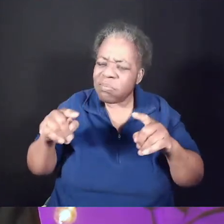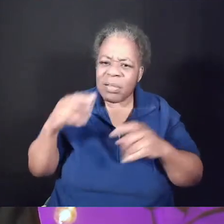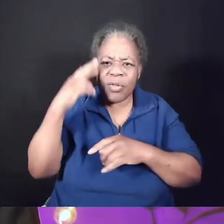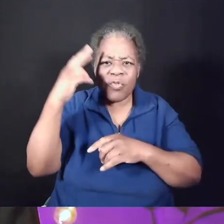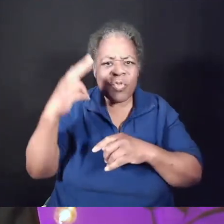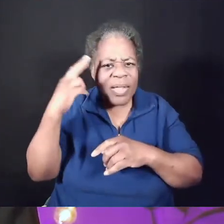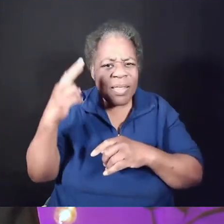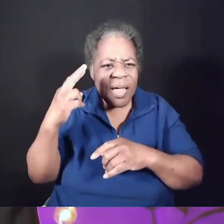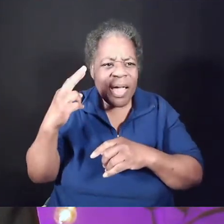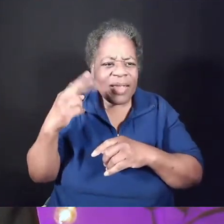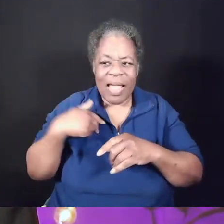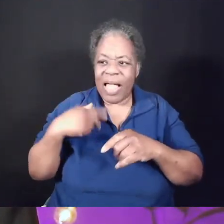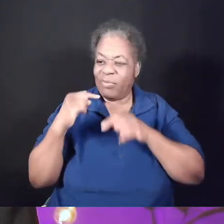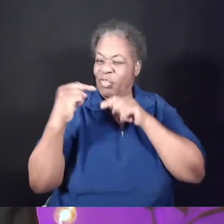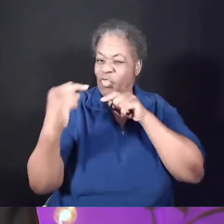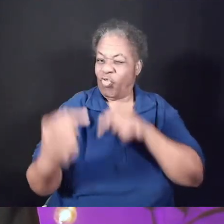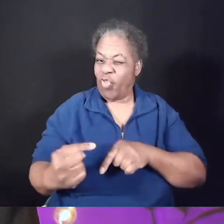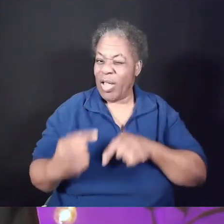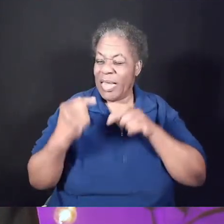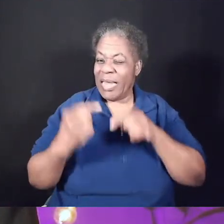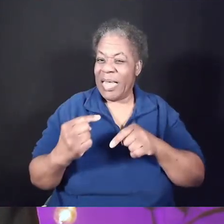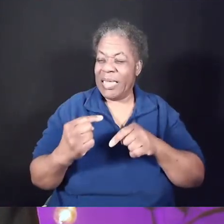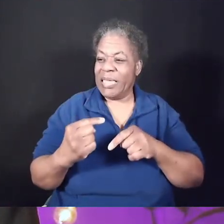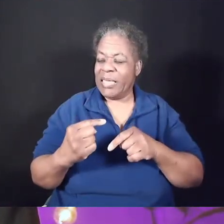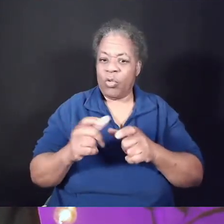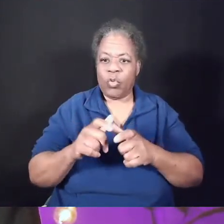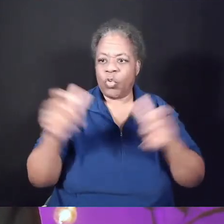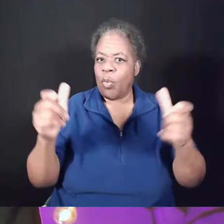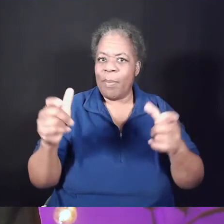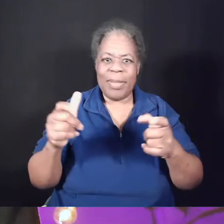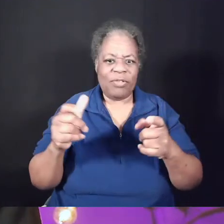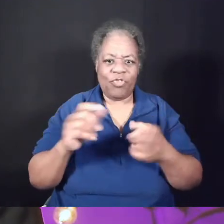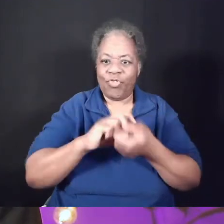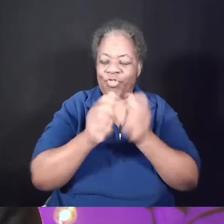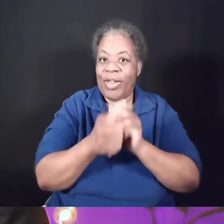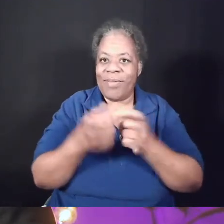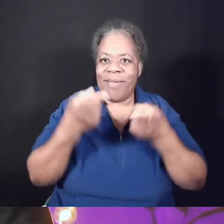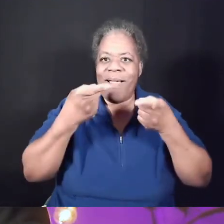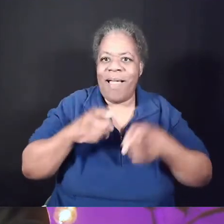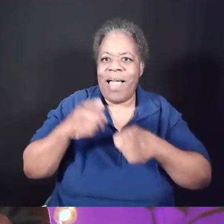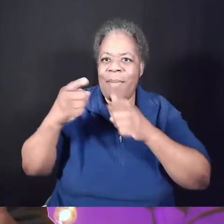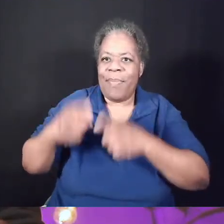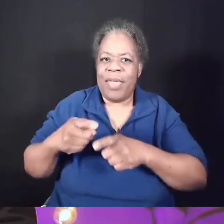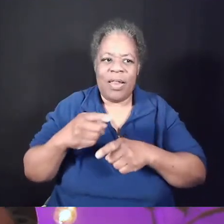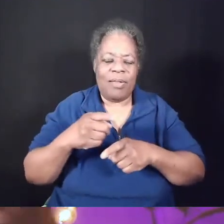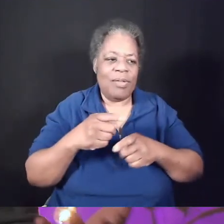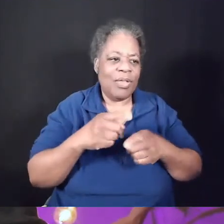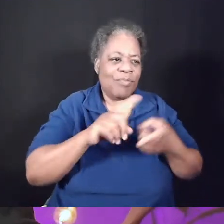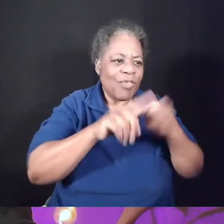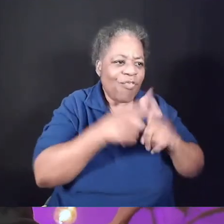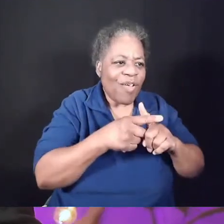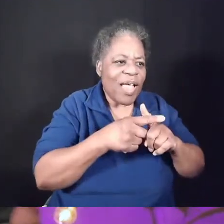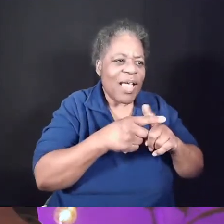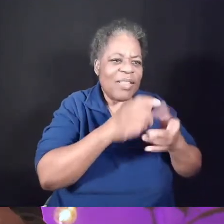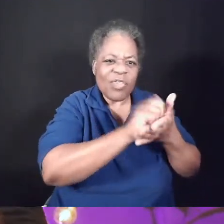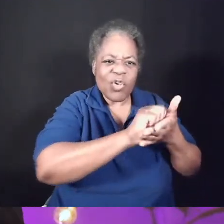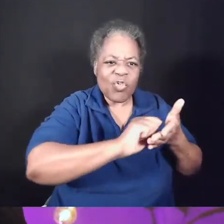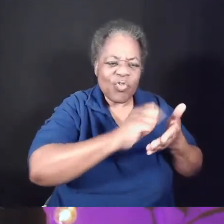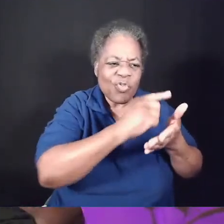what it was. I was struggling with how much change had occurred. Old friends were graduated and gone. New people abounded.